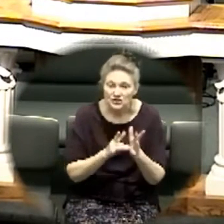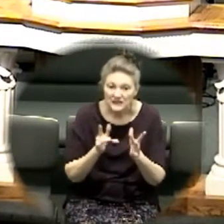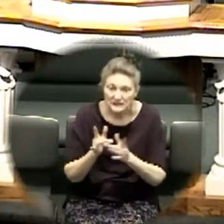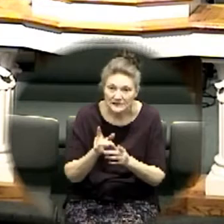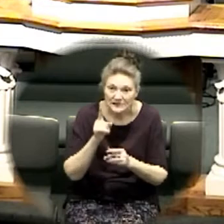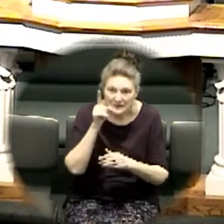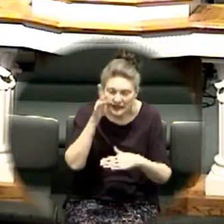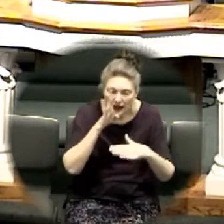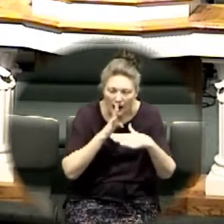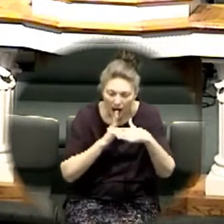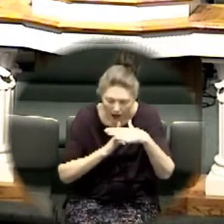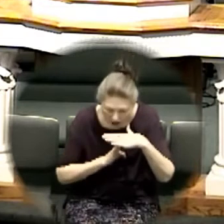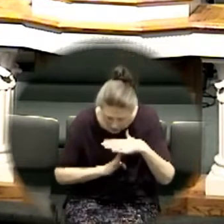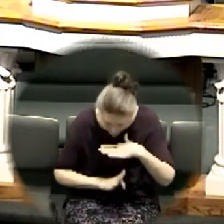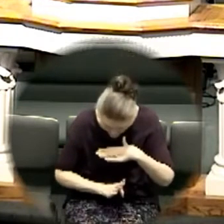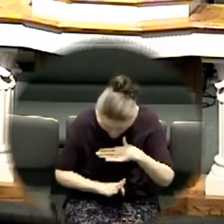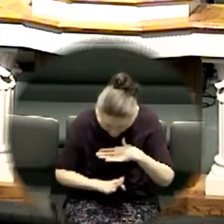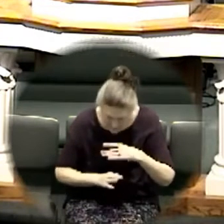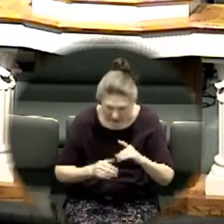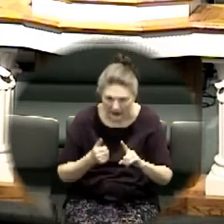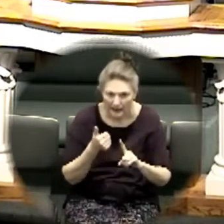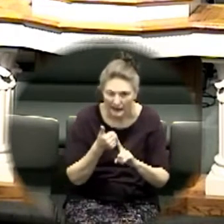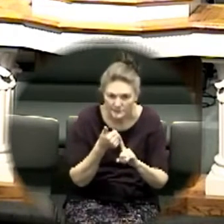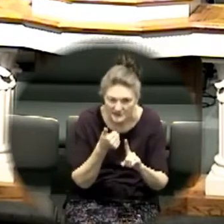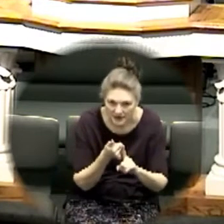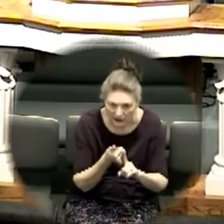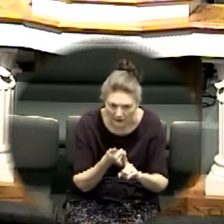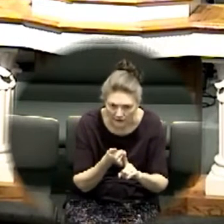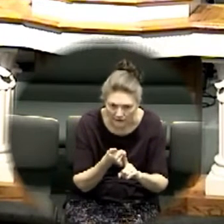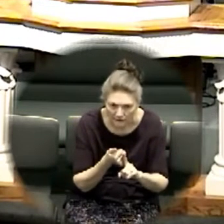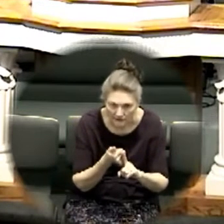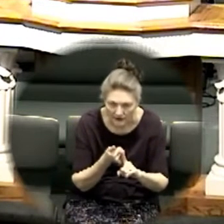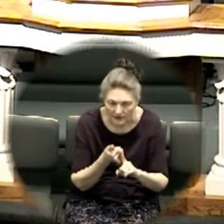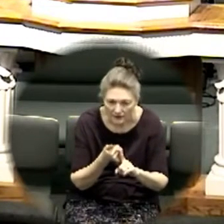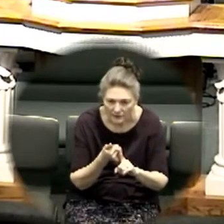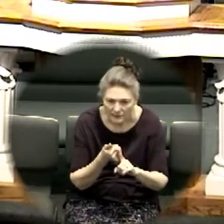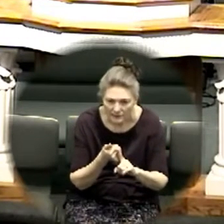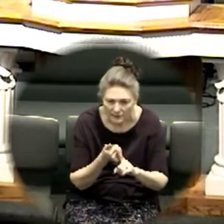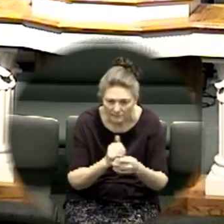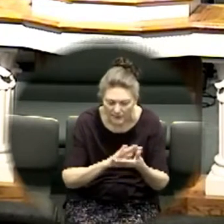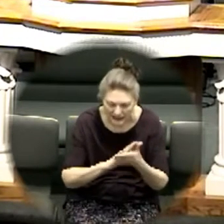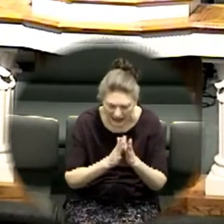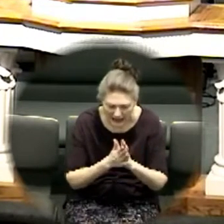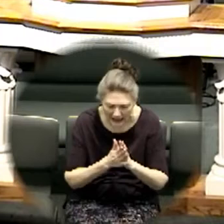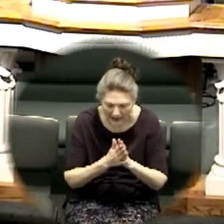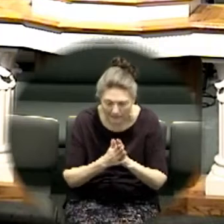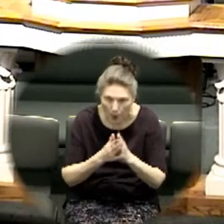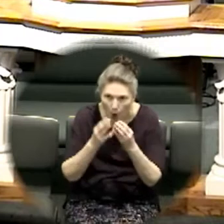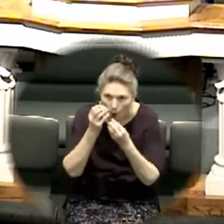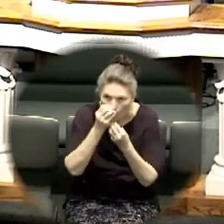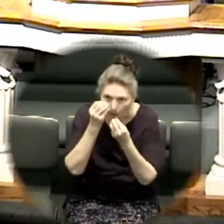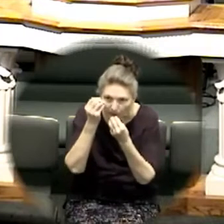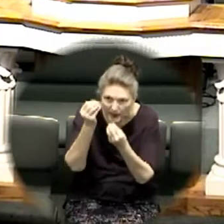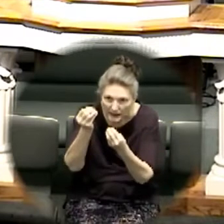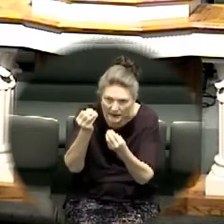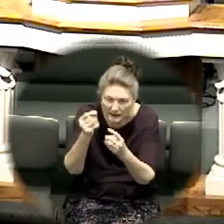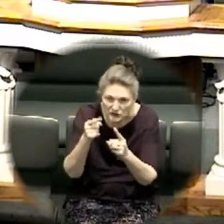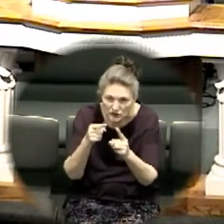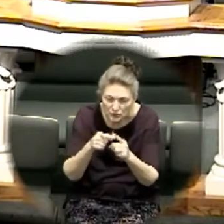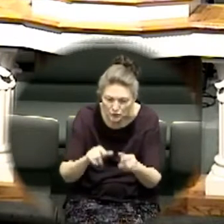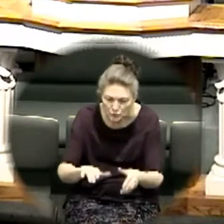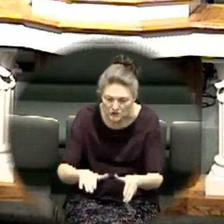chapter two verse eight he said he found himself and he humbled himself and became obedient unto death